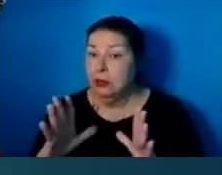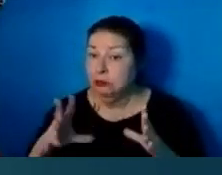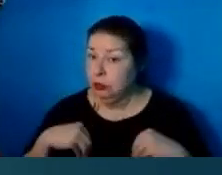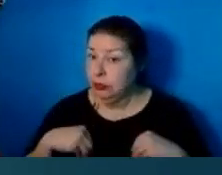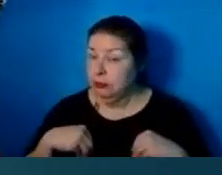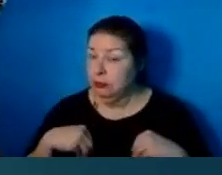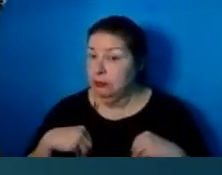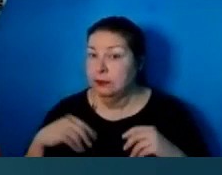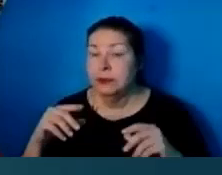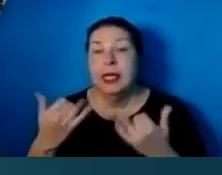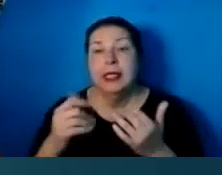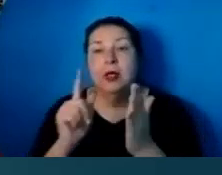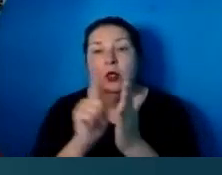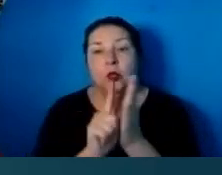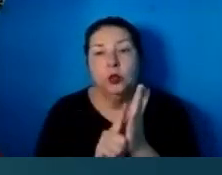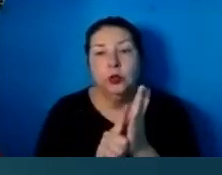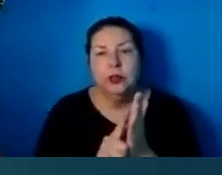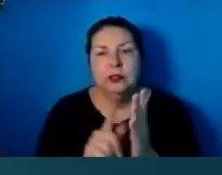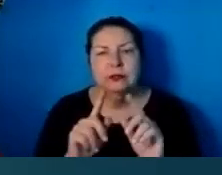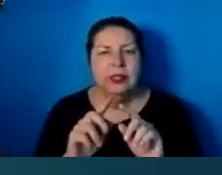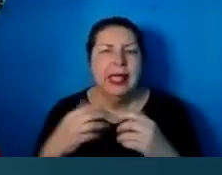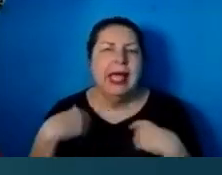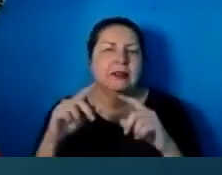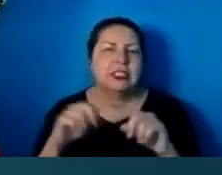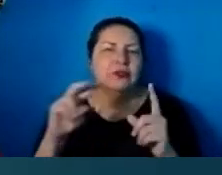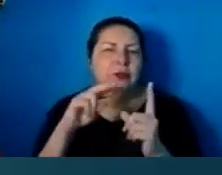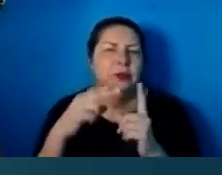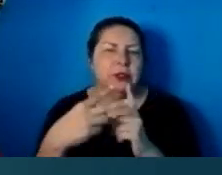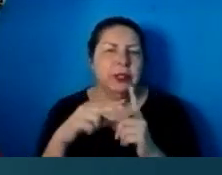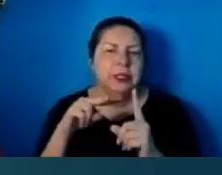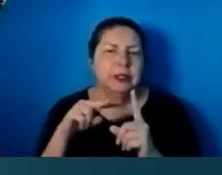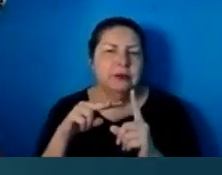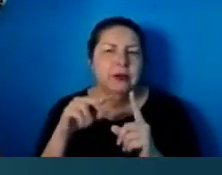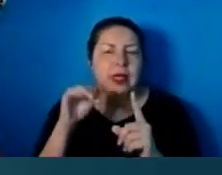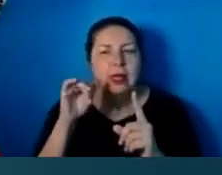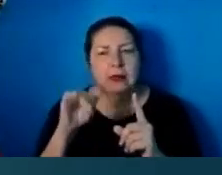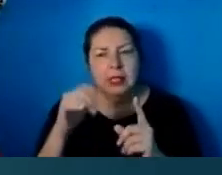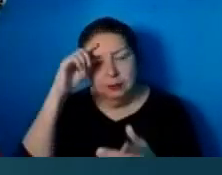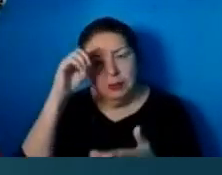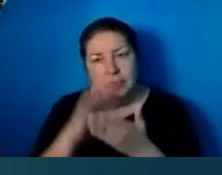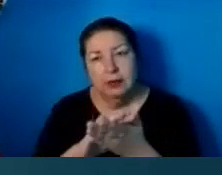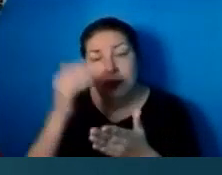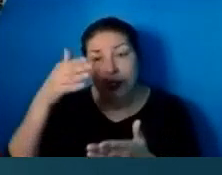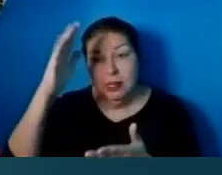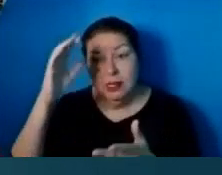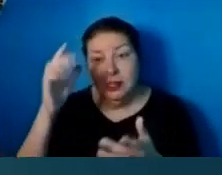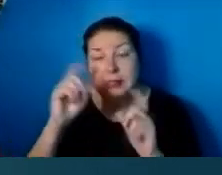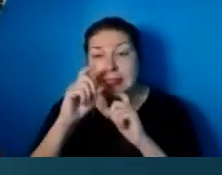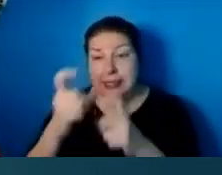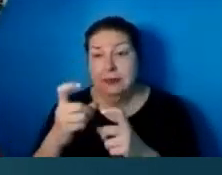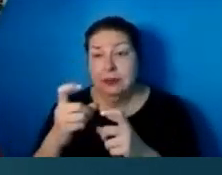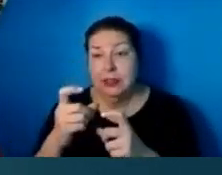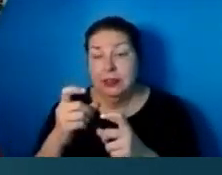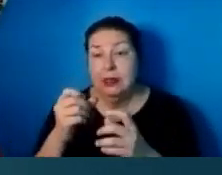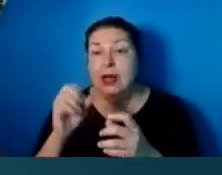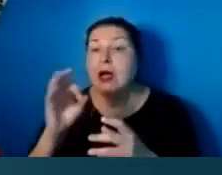Now, Lutherans have a slightly different view. They believe that God's gift of faith via the Holy